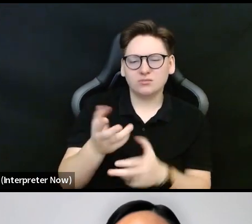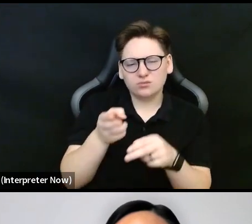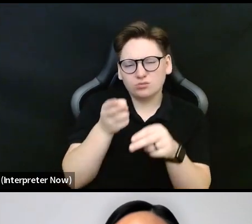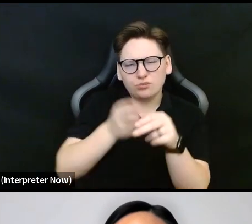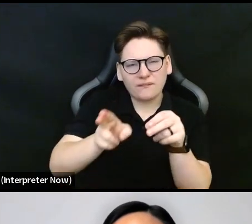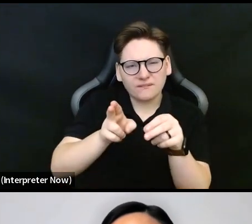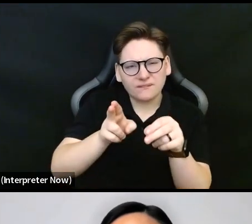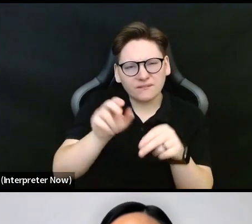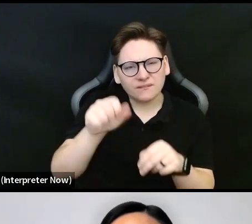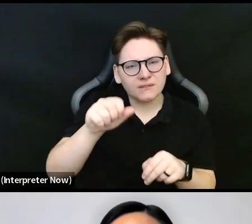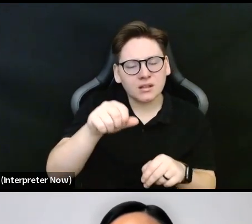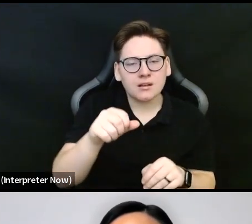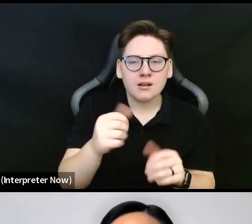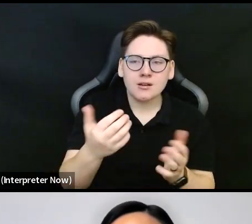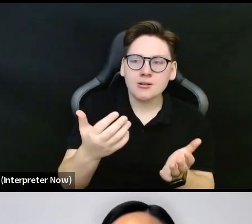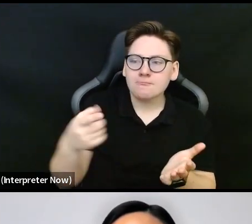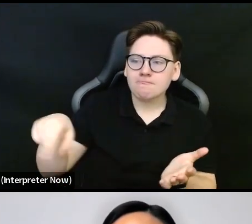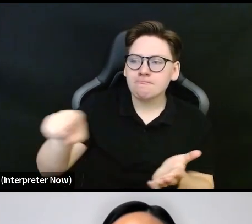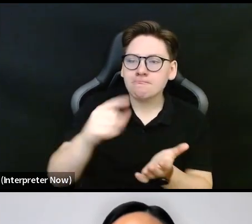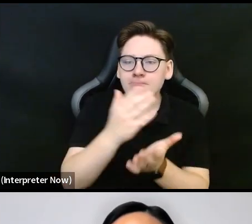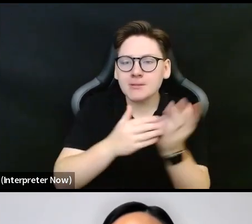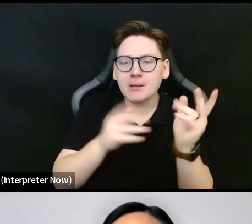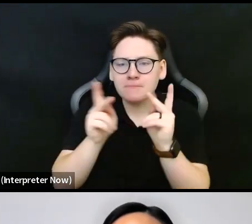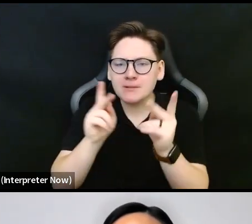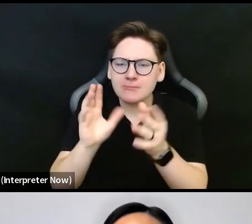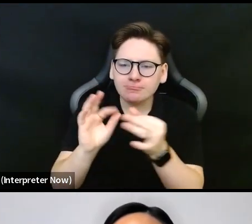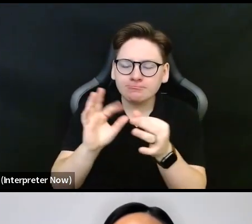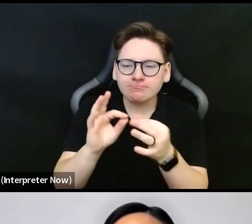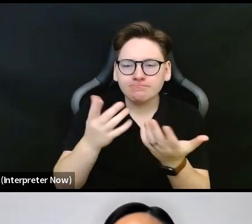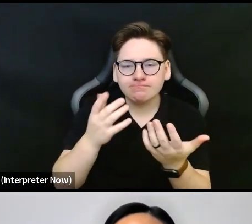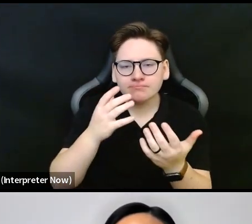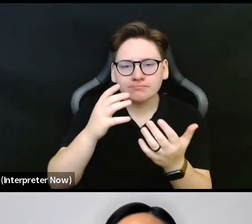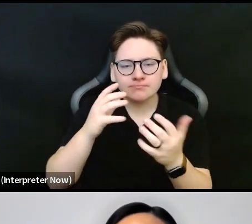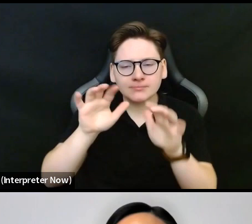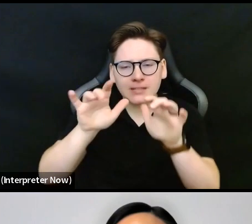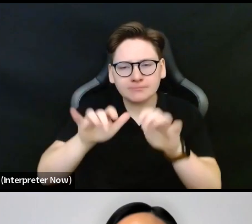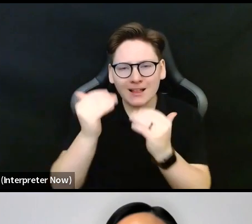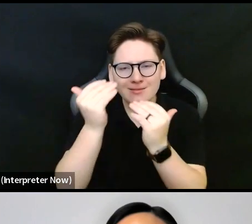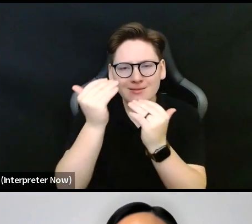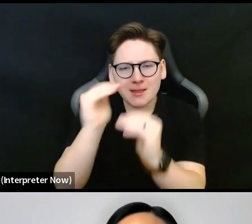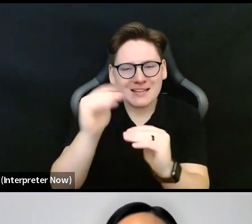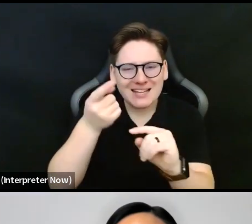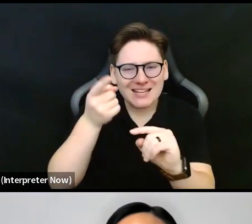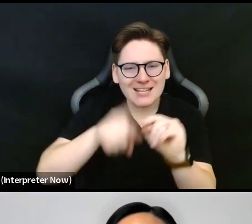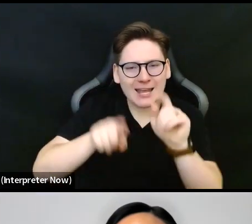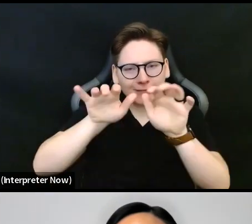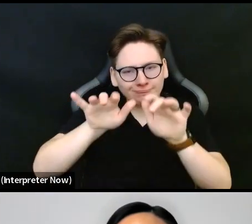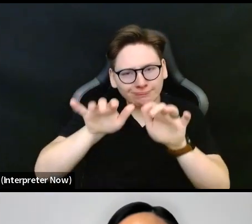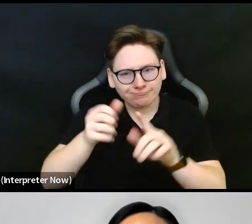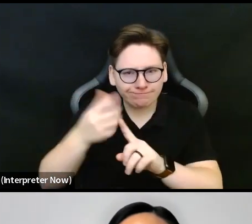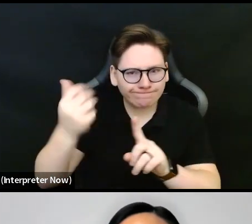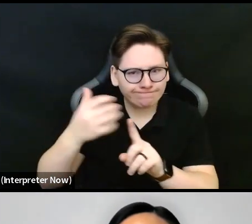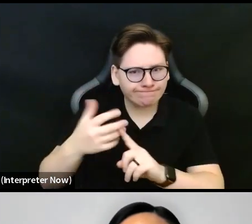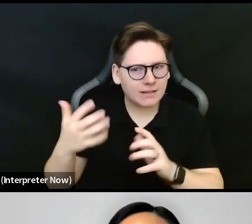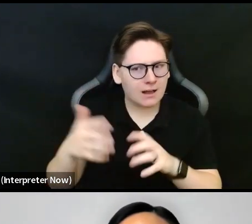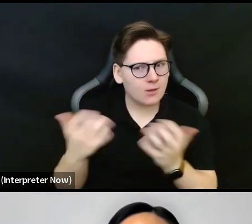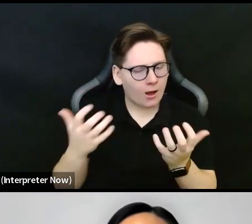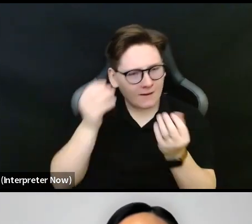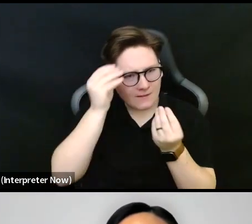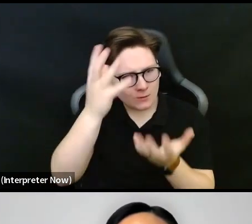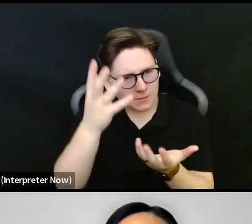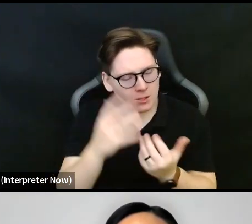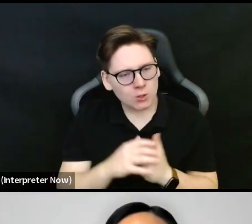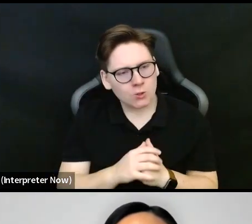some feedback that the character limits are pretty narrow. So I don't